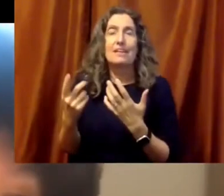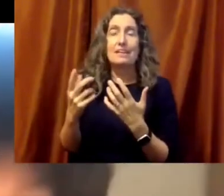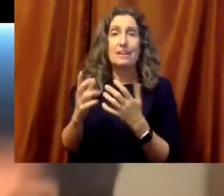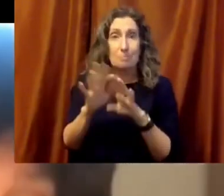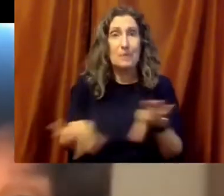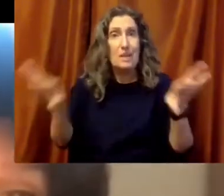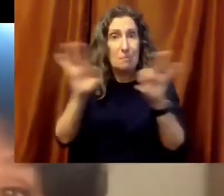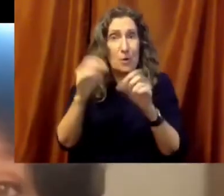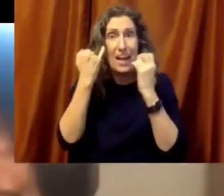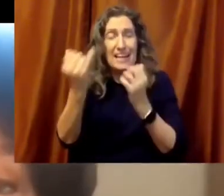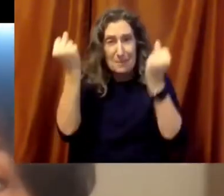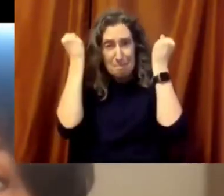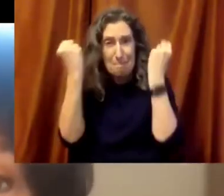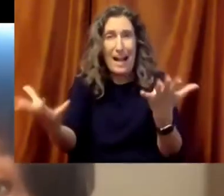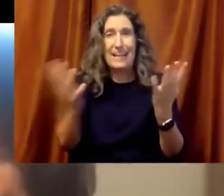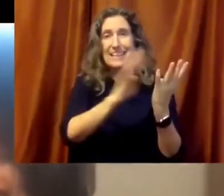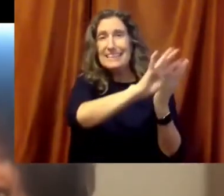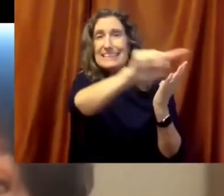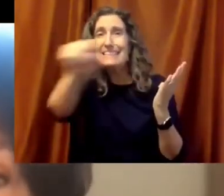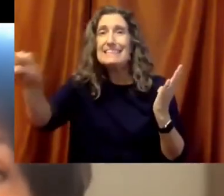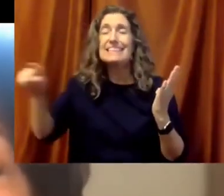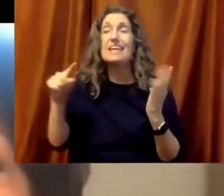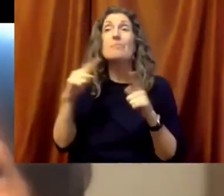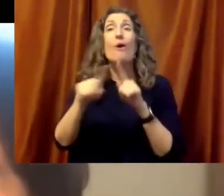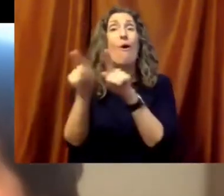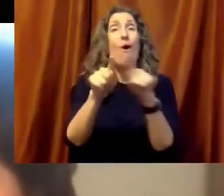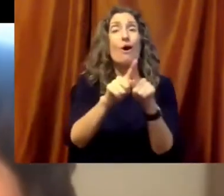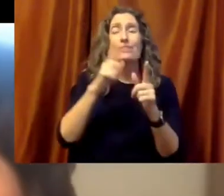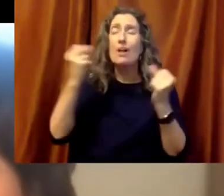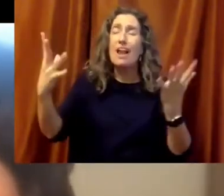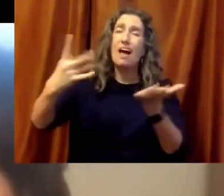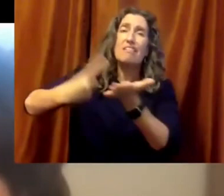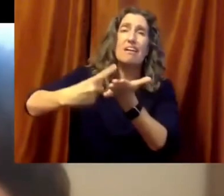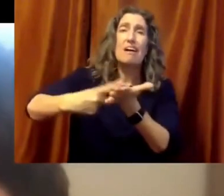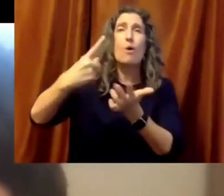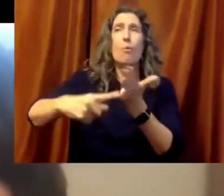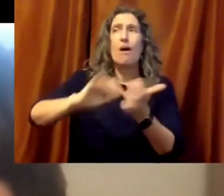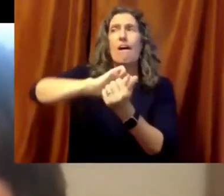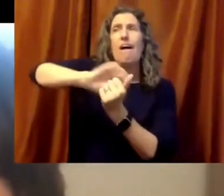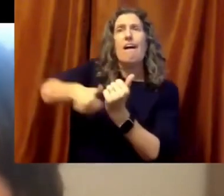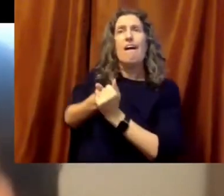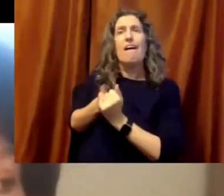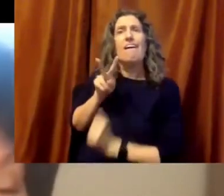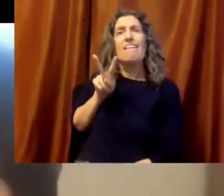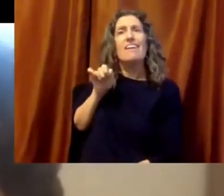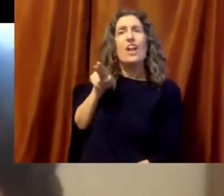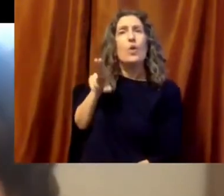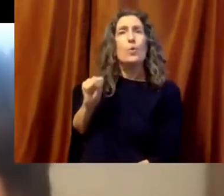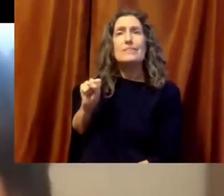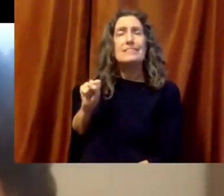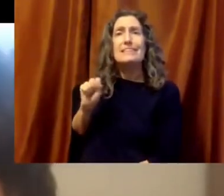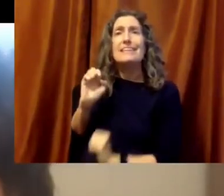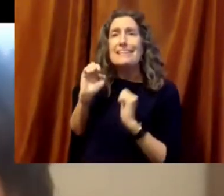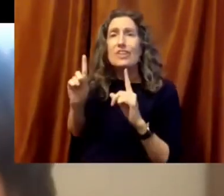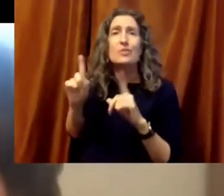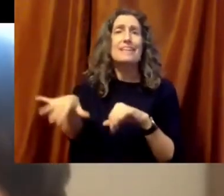ideas that shape the future of the planet, but the most fundamental values that have to serve